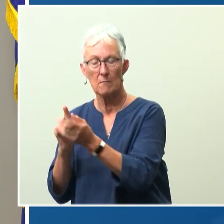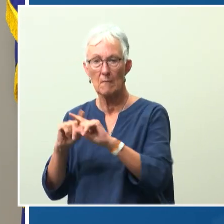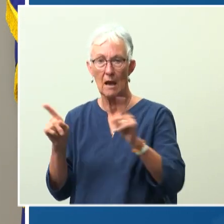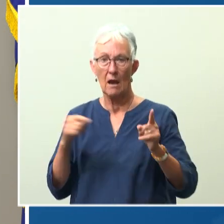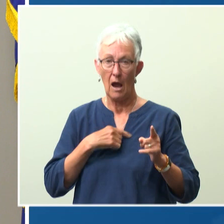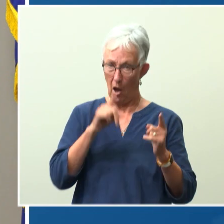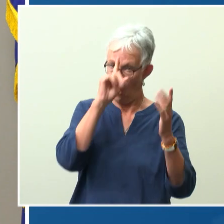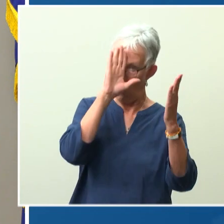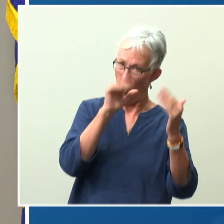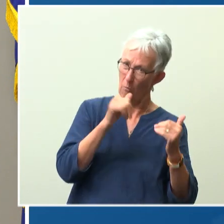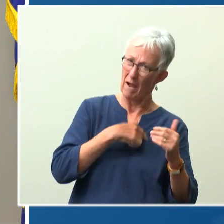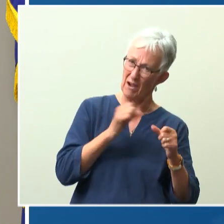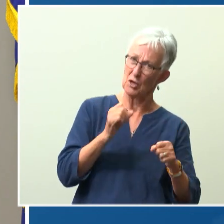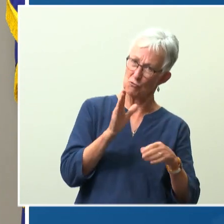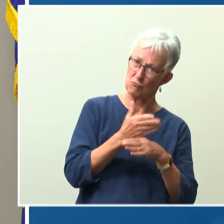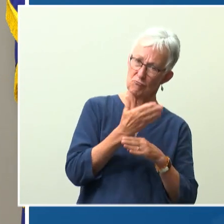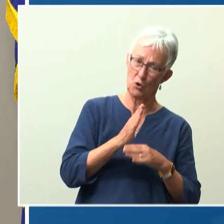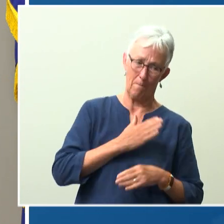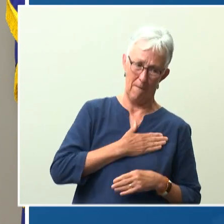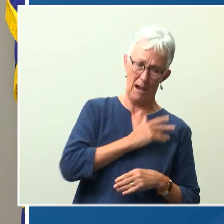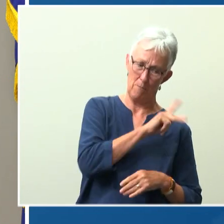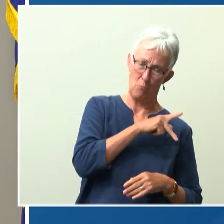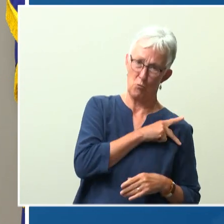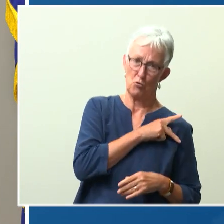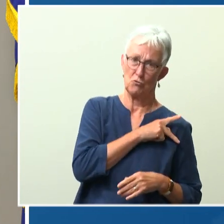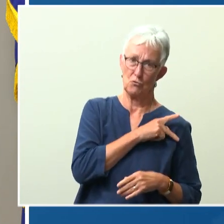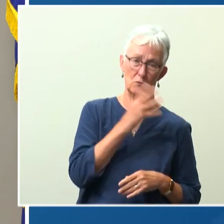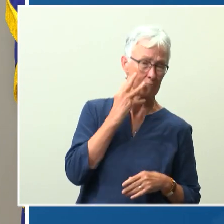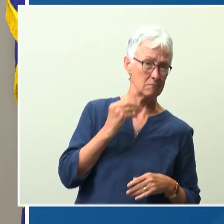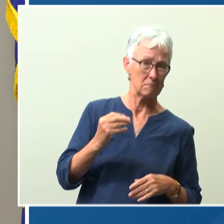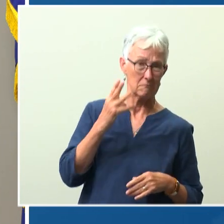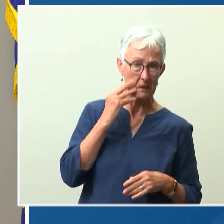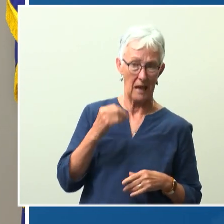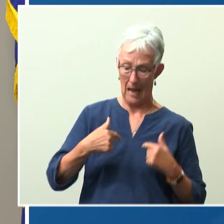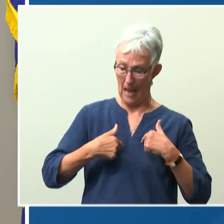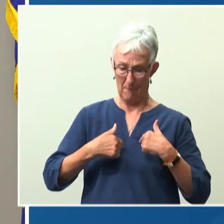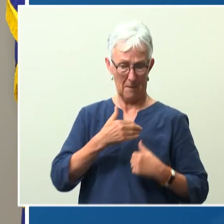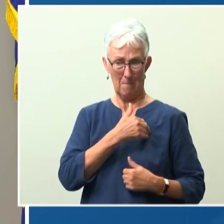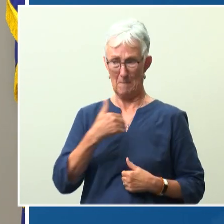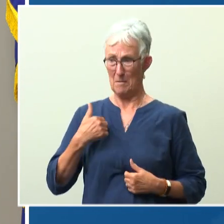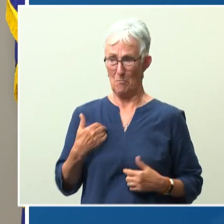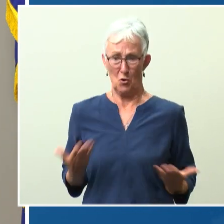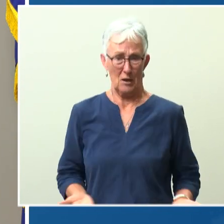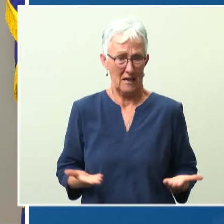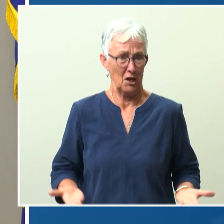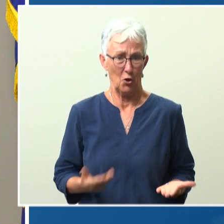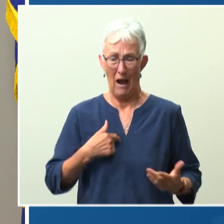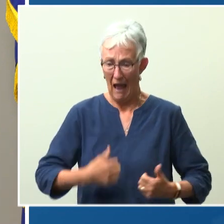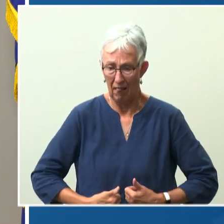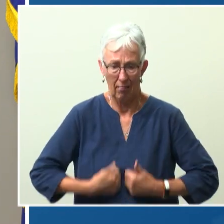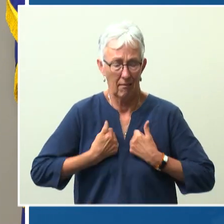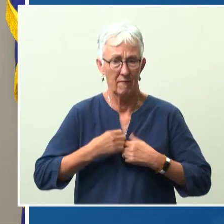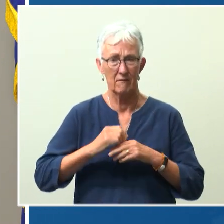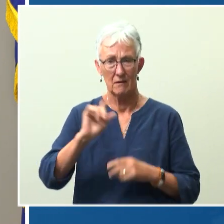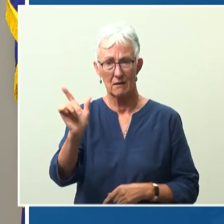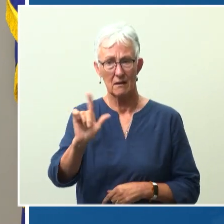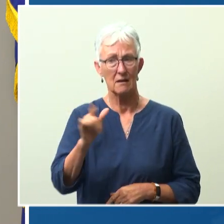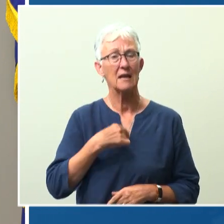personal experience and asking you to see me as a member of this community that wants what is best for all of us.